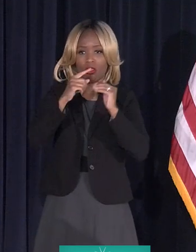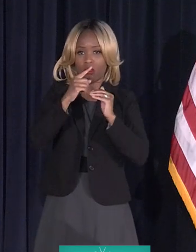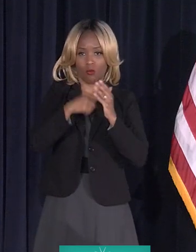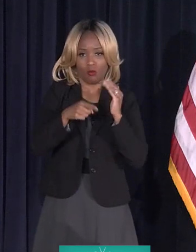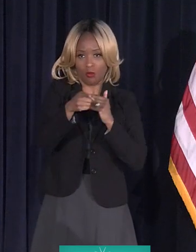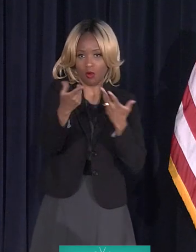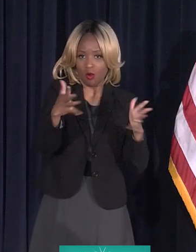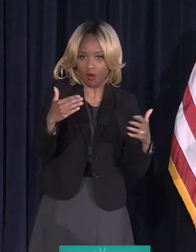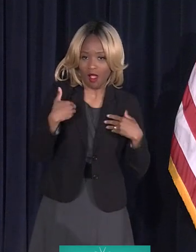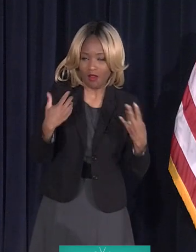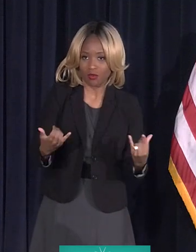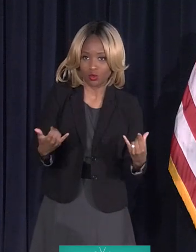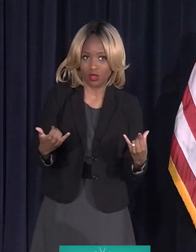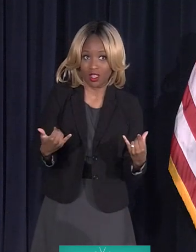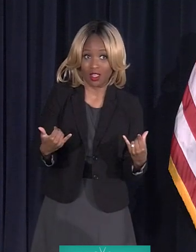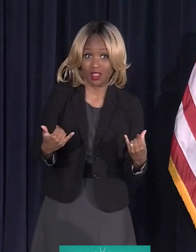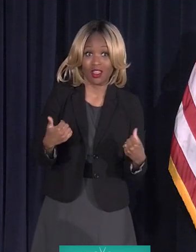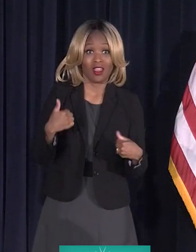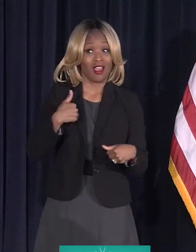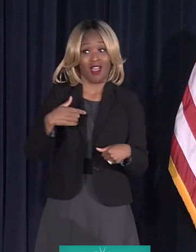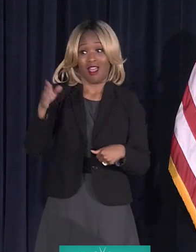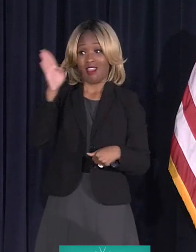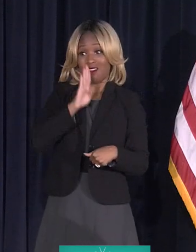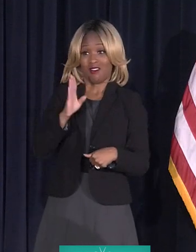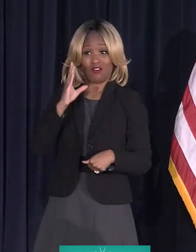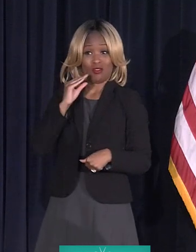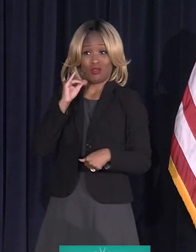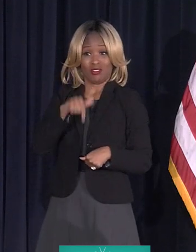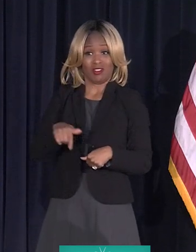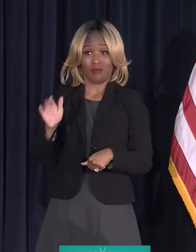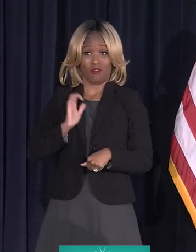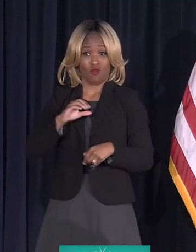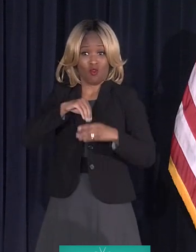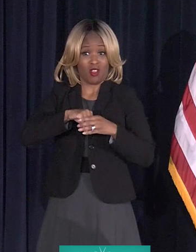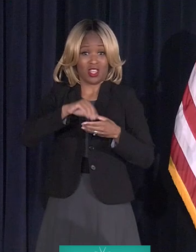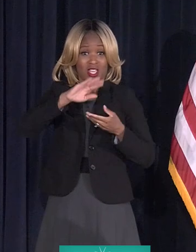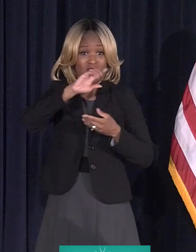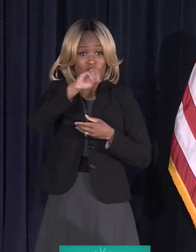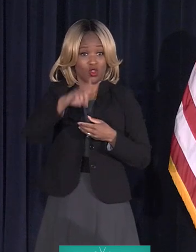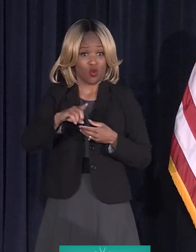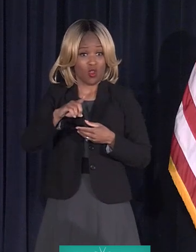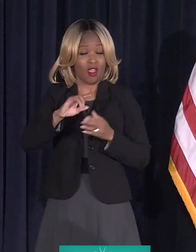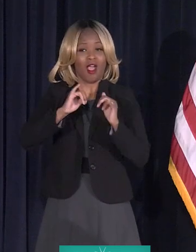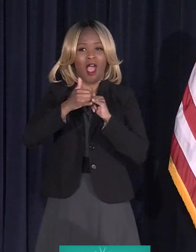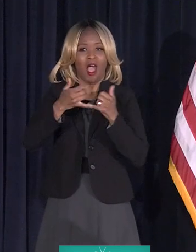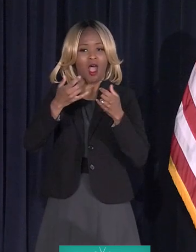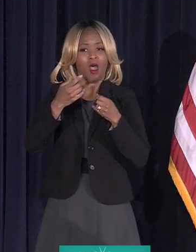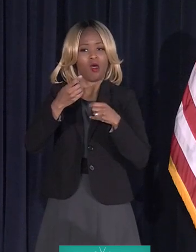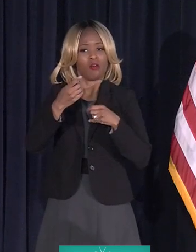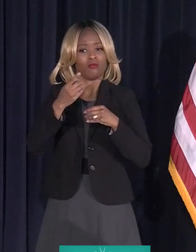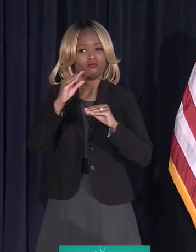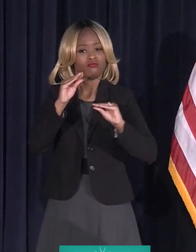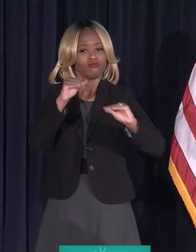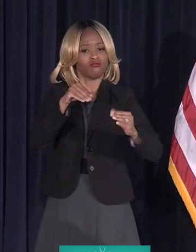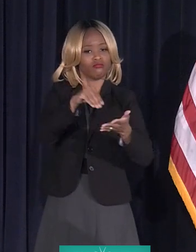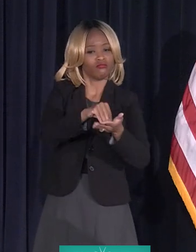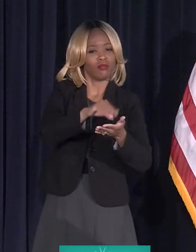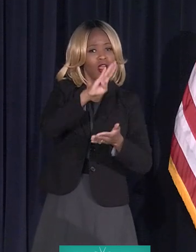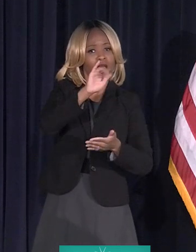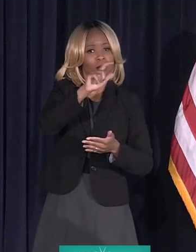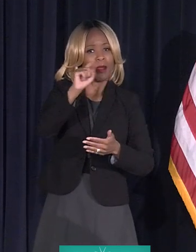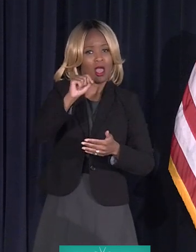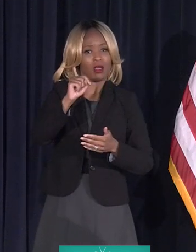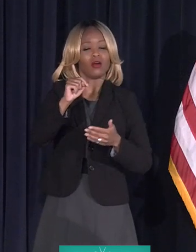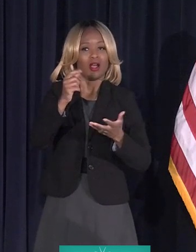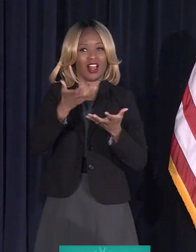that I have never experienced in the city of Detroit. The reason this got on the ballot was in large part the lobbying